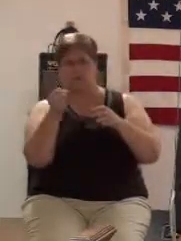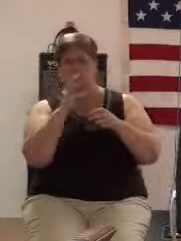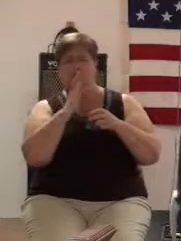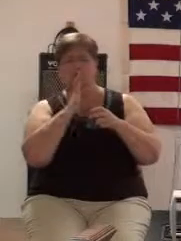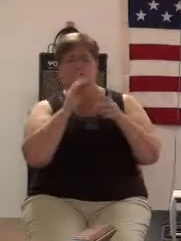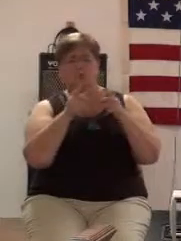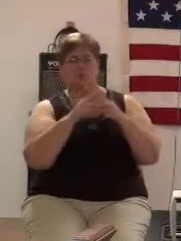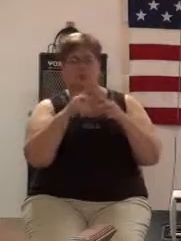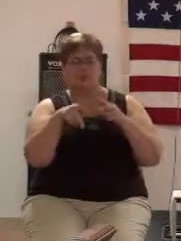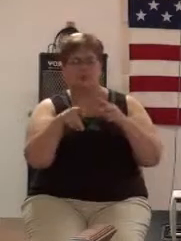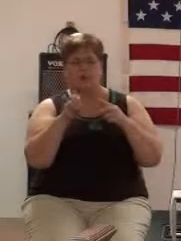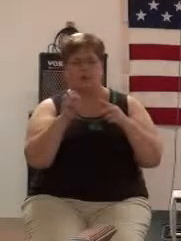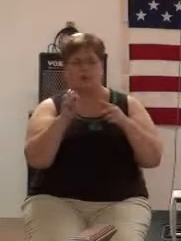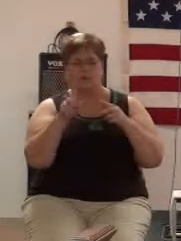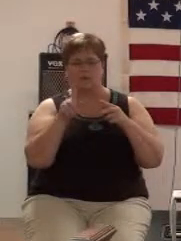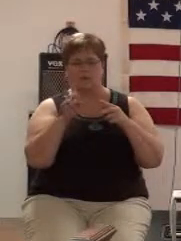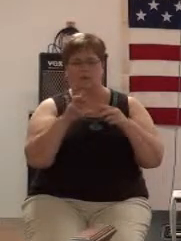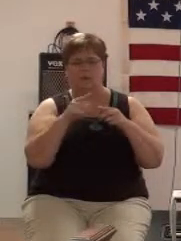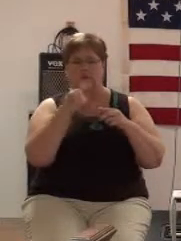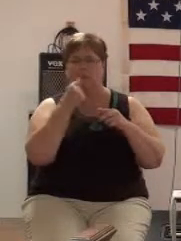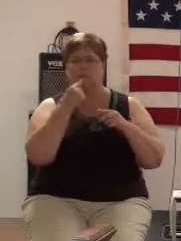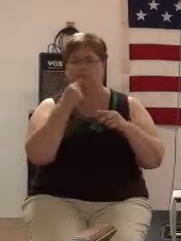and he told him he said Satan